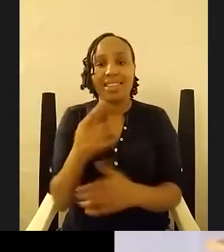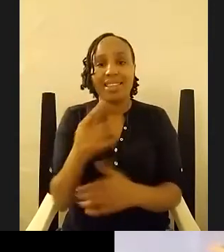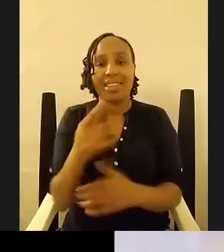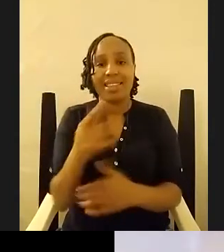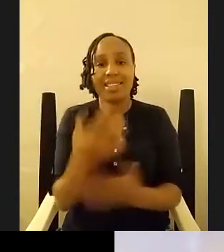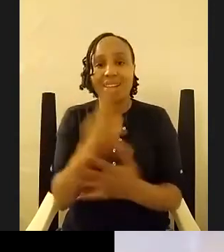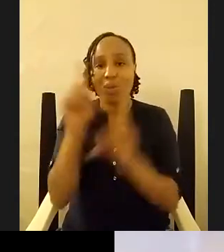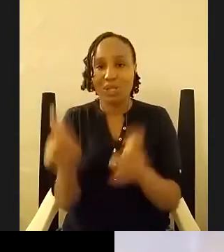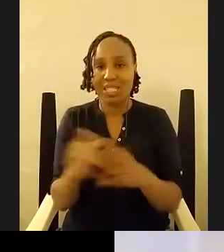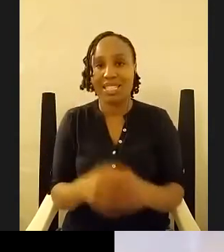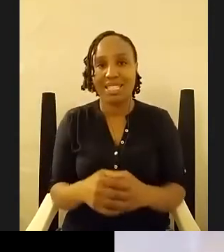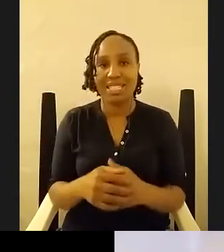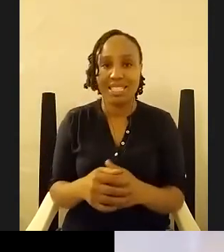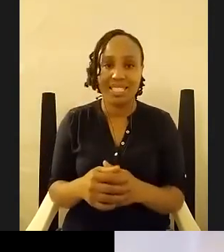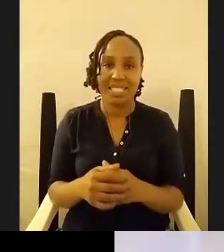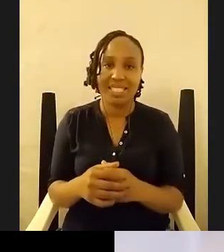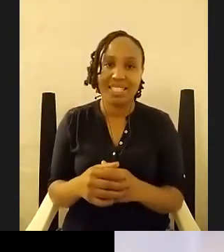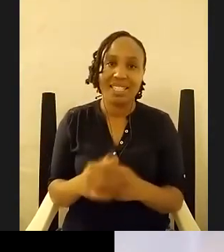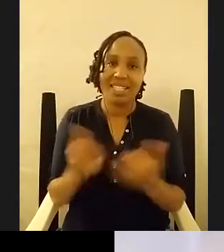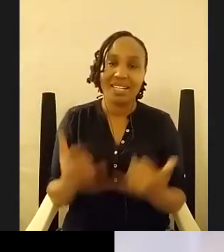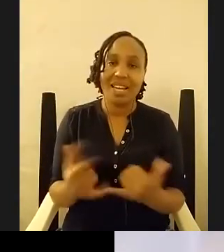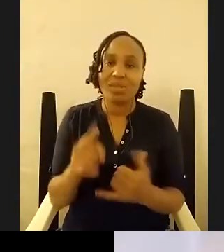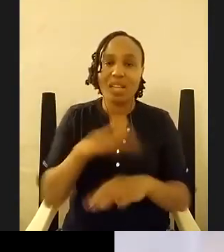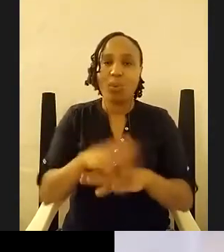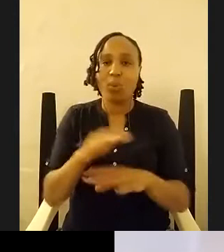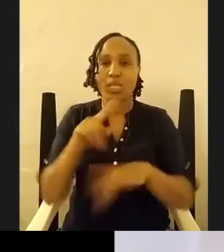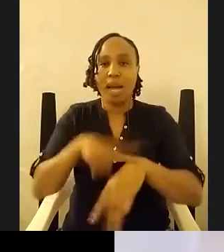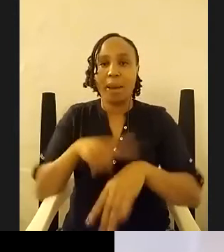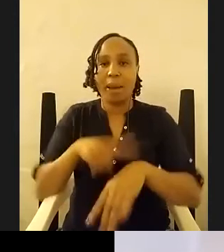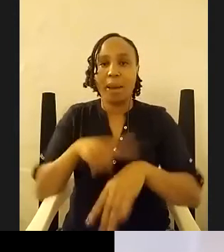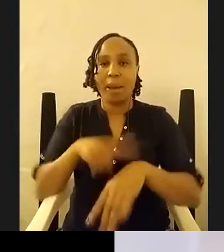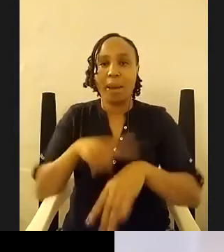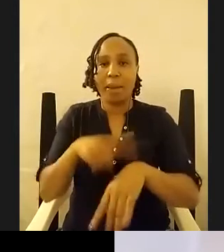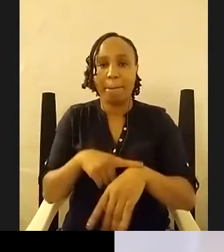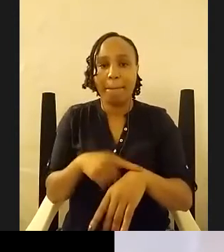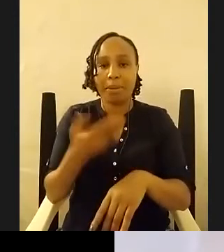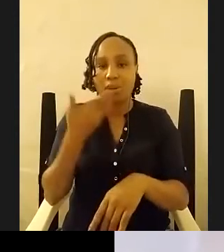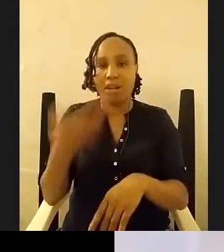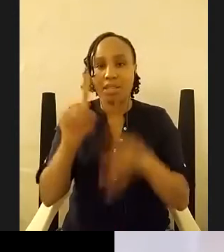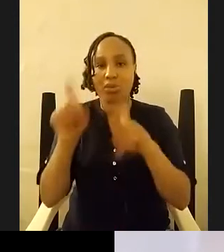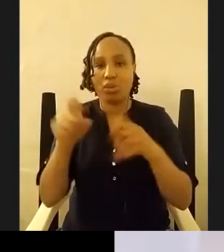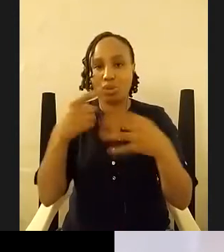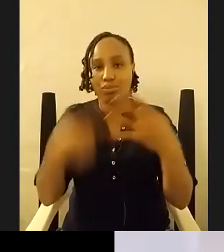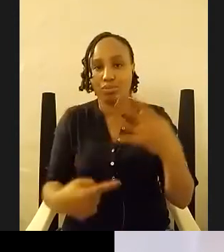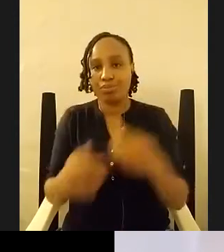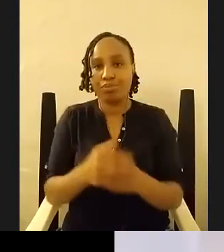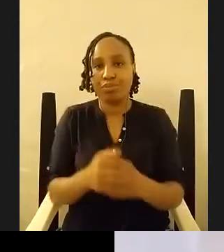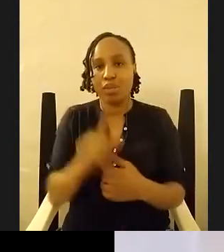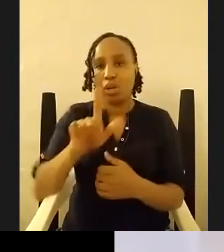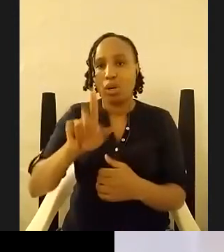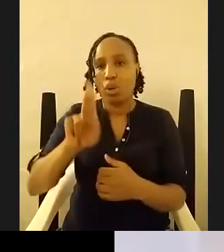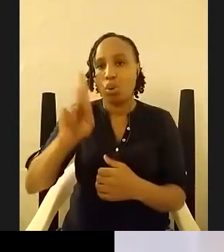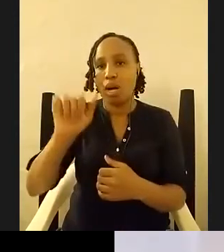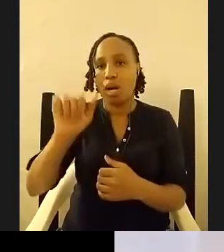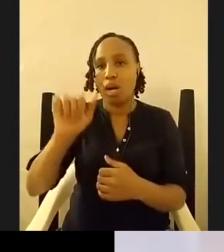now would be a good time to answer the question yeah yeah lucas is asking do you guys ever develop doubts